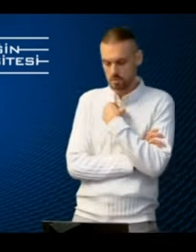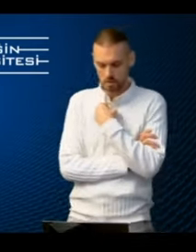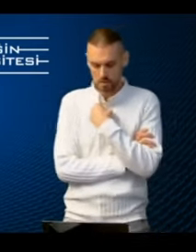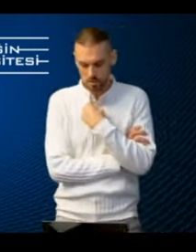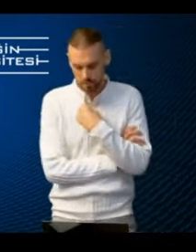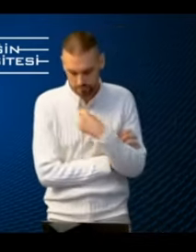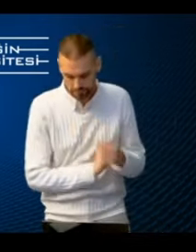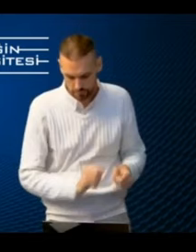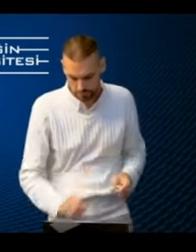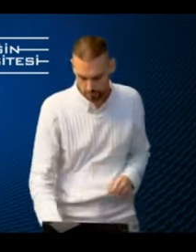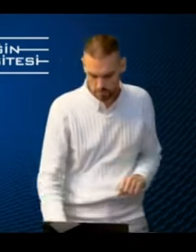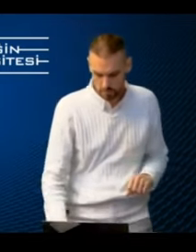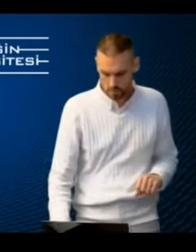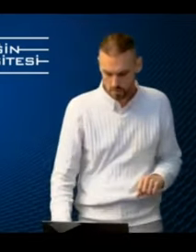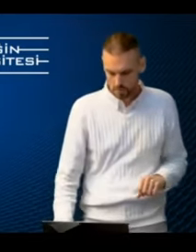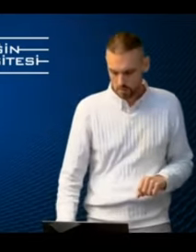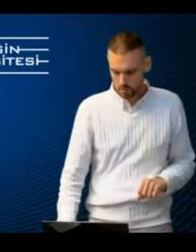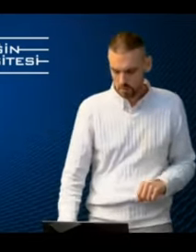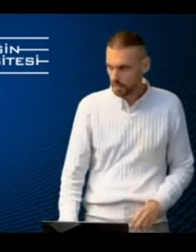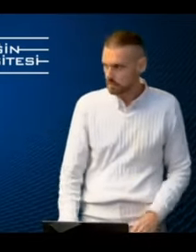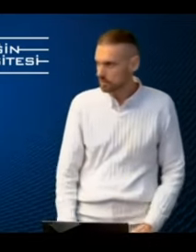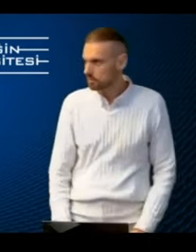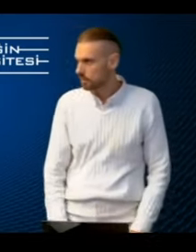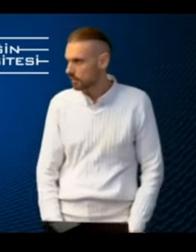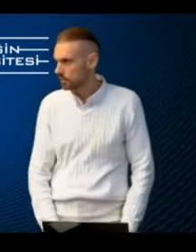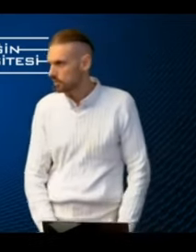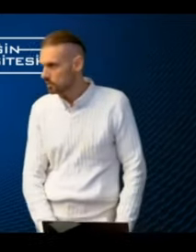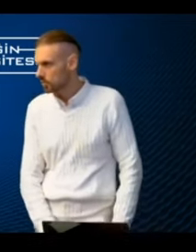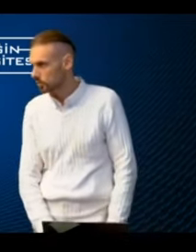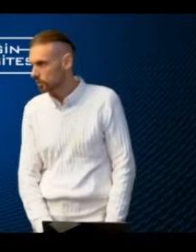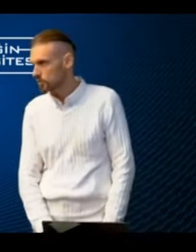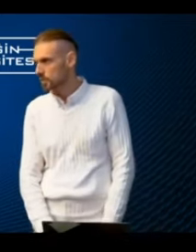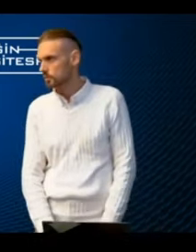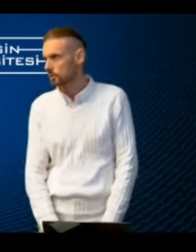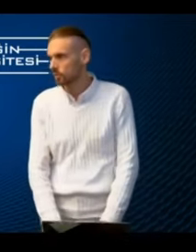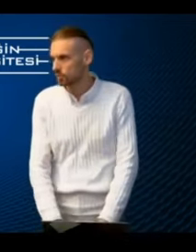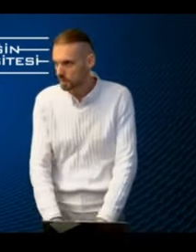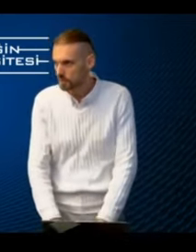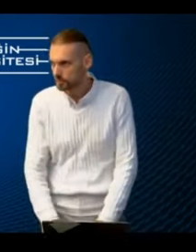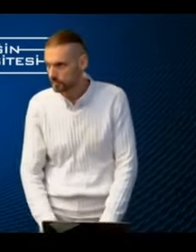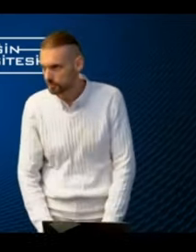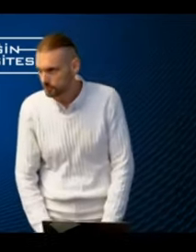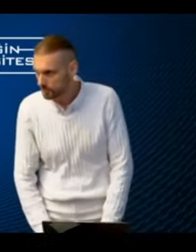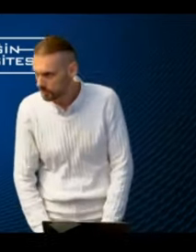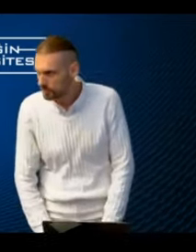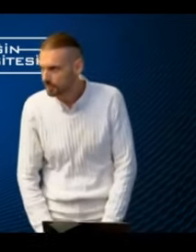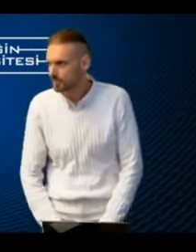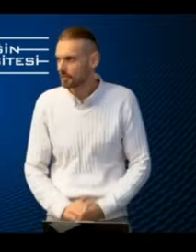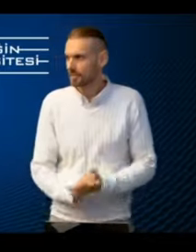across the education with that i thank you and apologize for the overtime